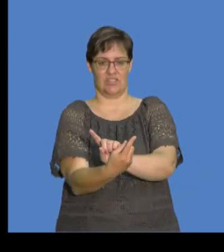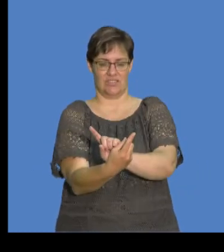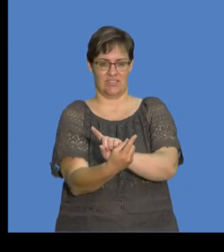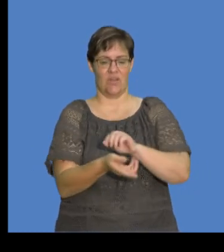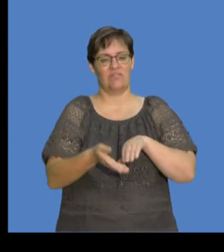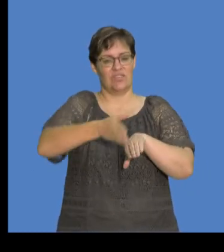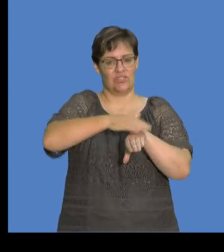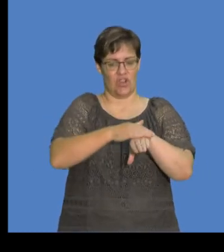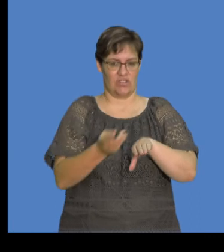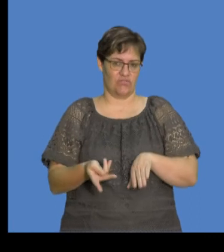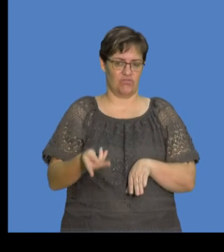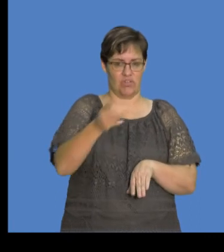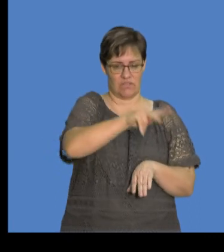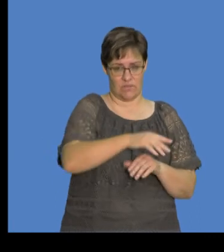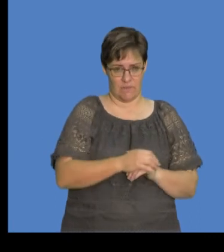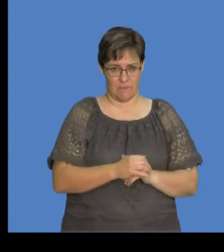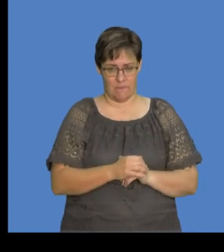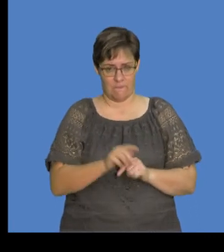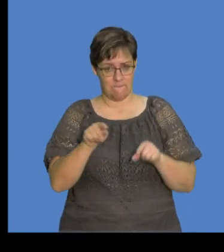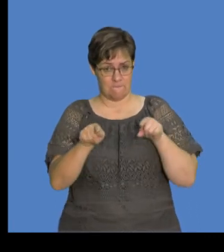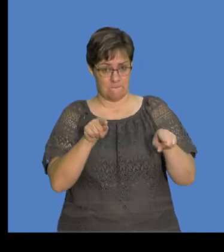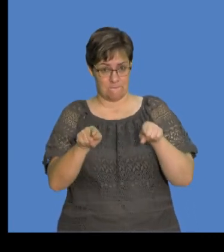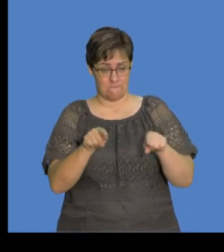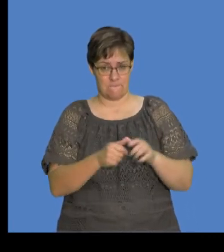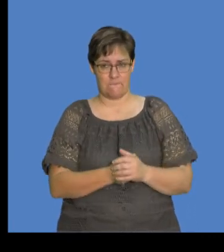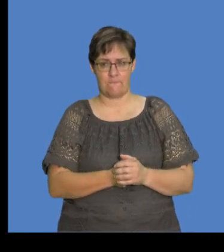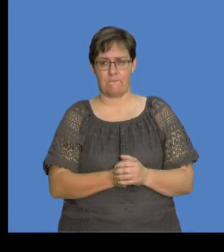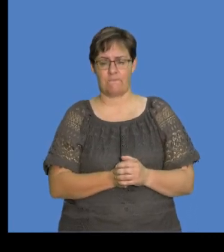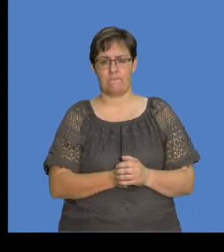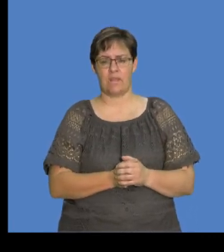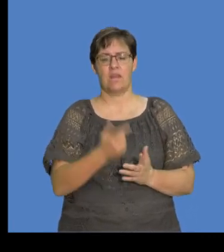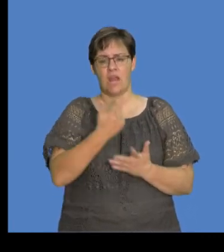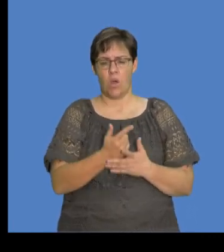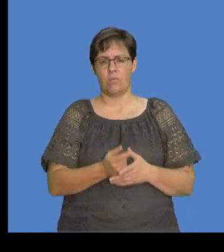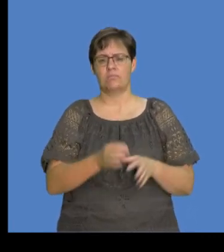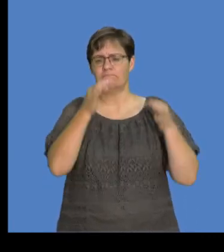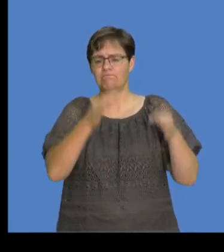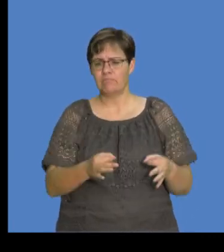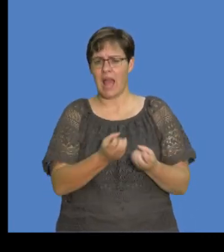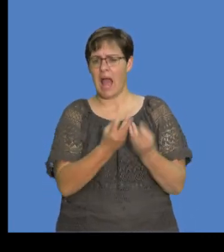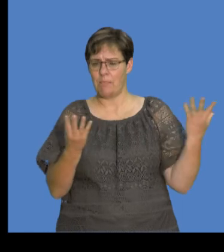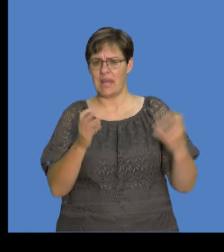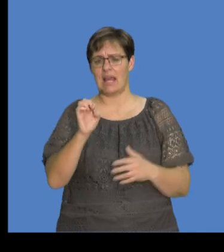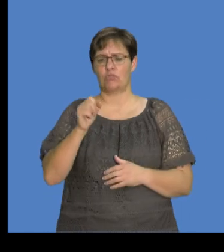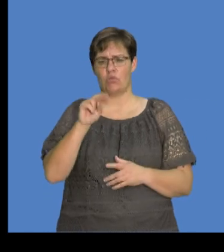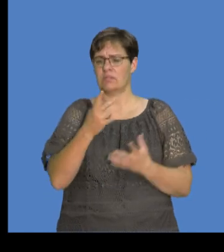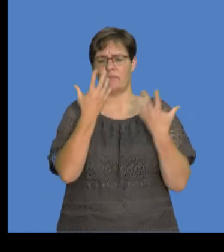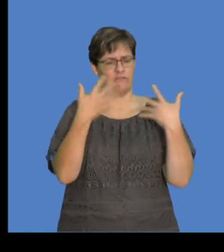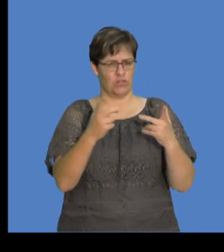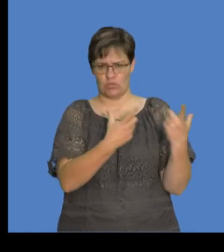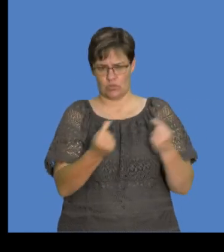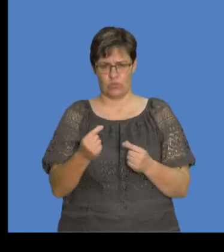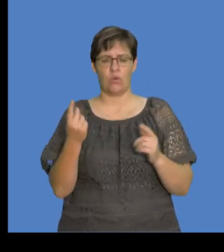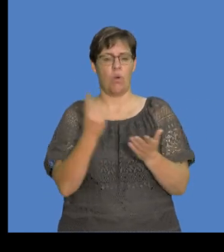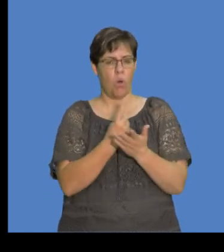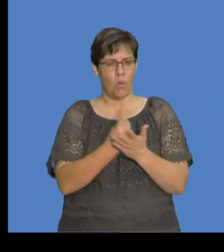the size of the charge that was transferred between the two, right? Okay? So determining the number of electrons, we've done